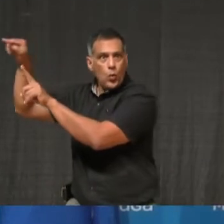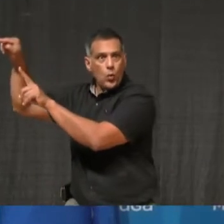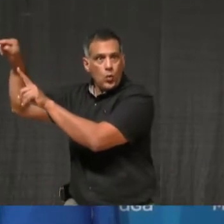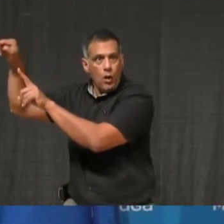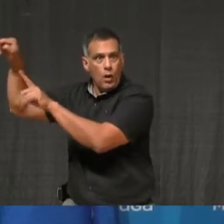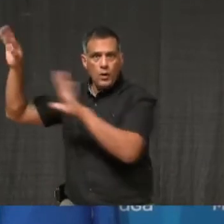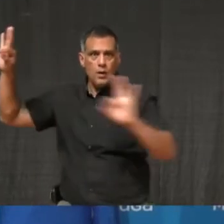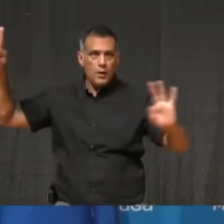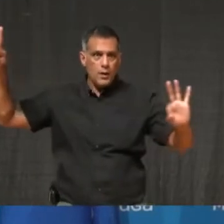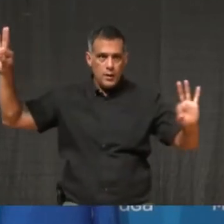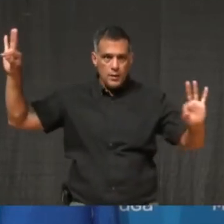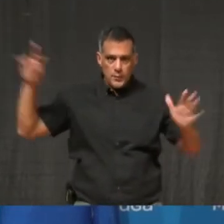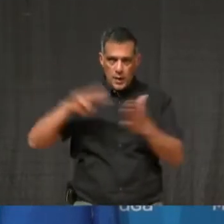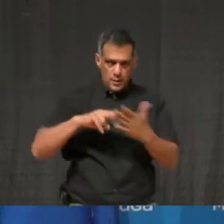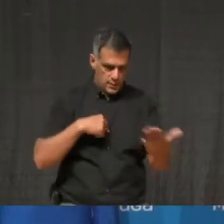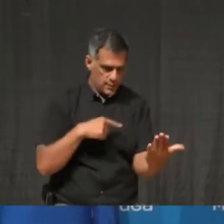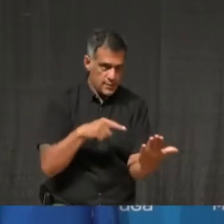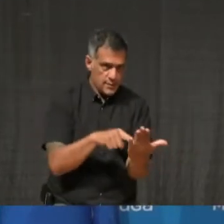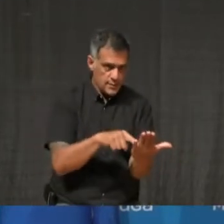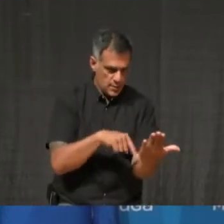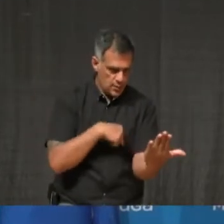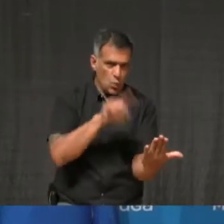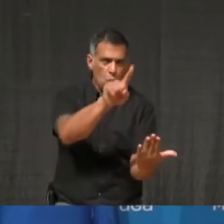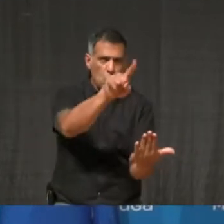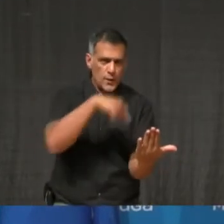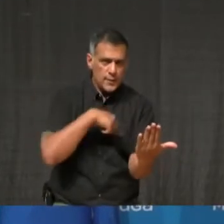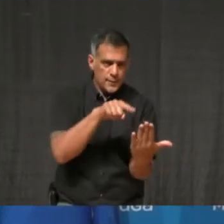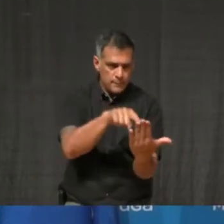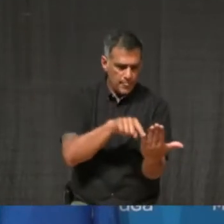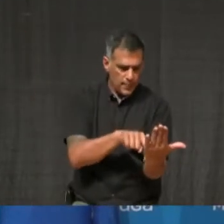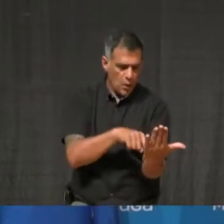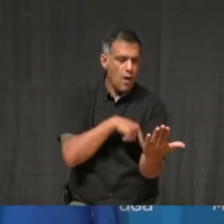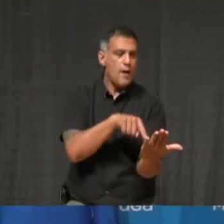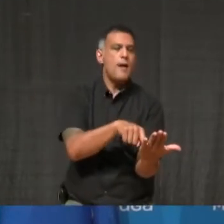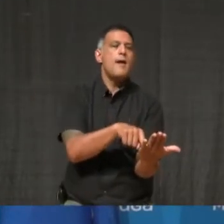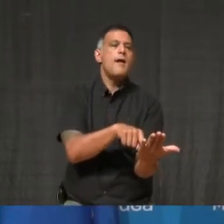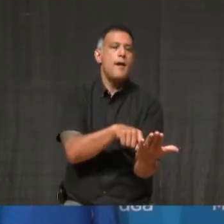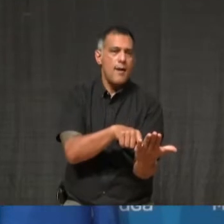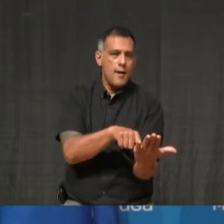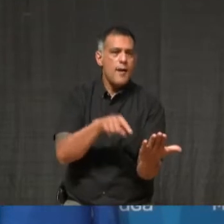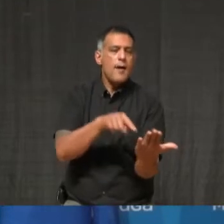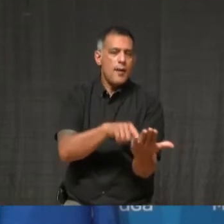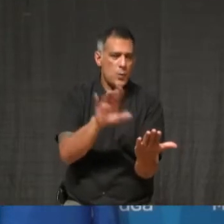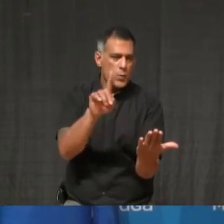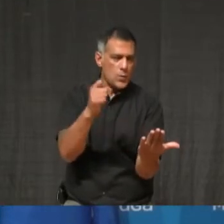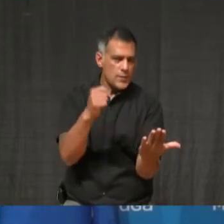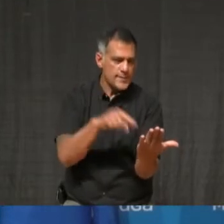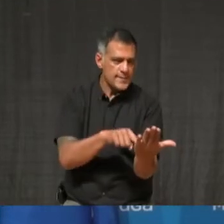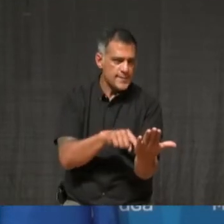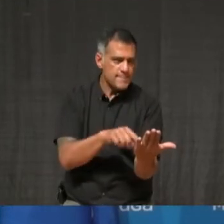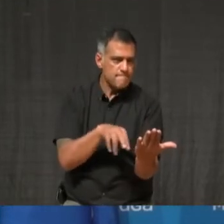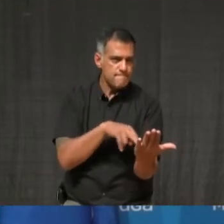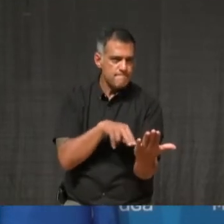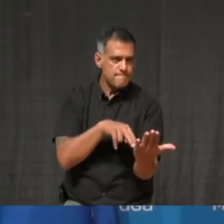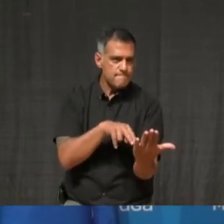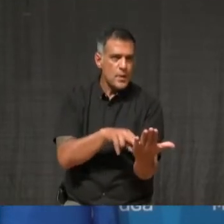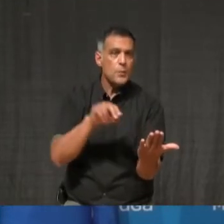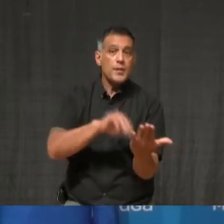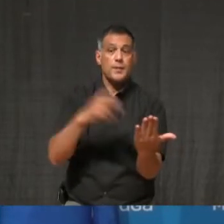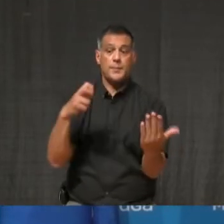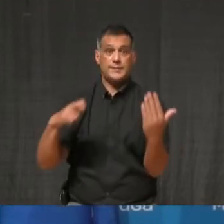Ashley, and it looks like the number of tickets was